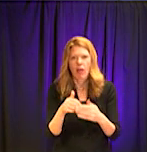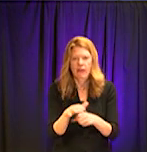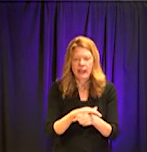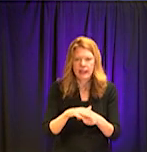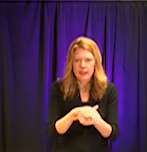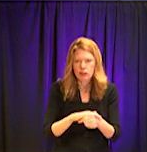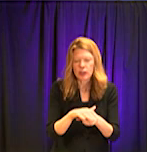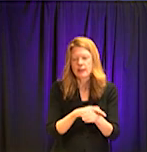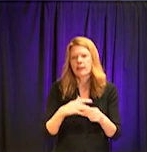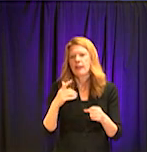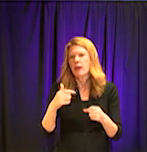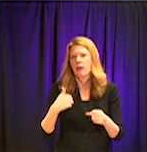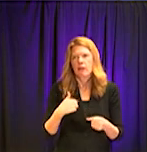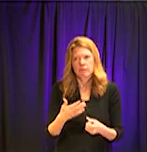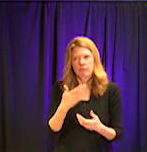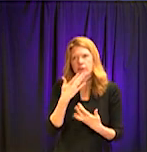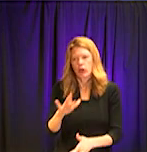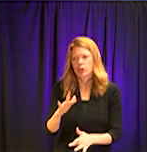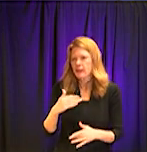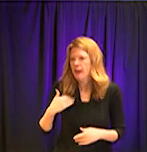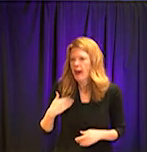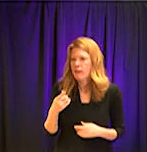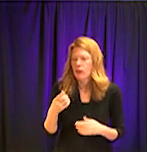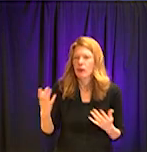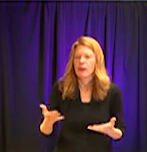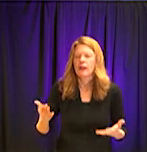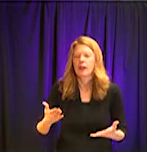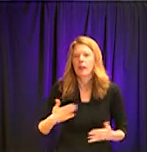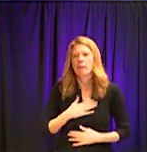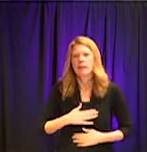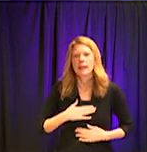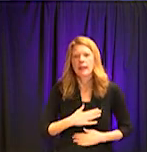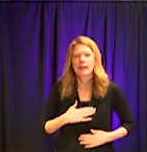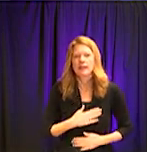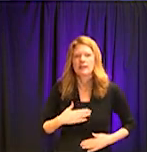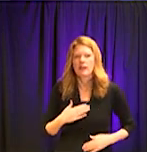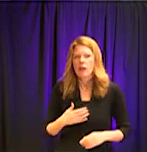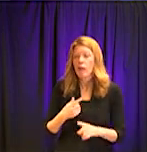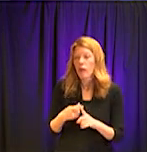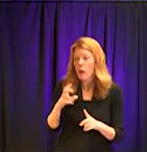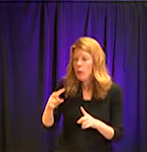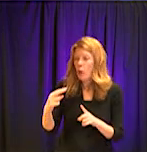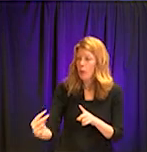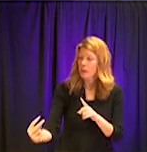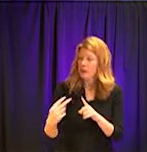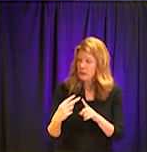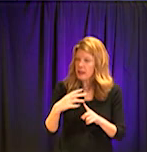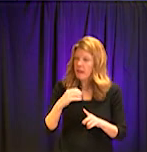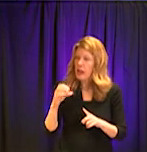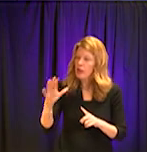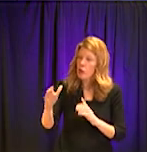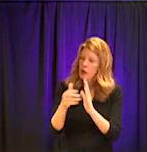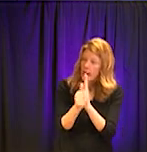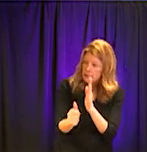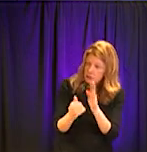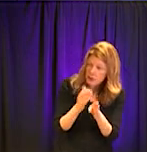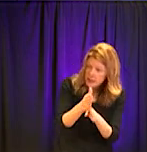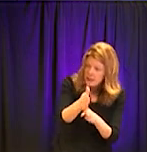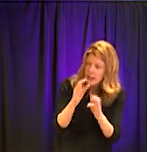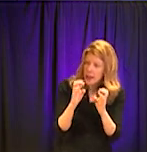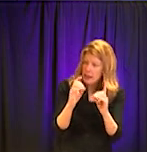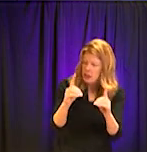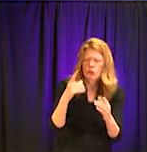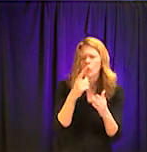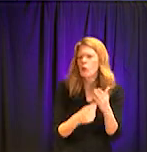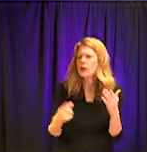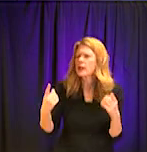very, very fortunate to have you in the room with us. Please, uh, tell us from your perspective and from your expertise and your knowledge, what is